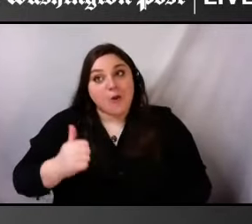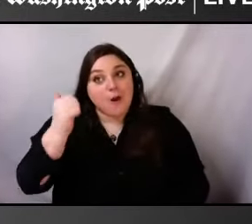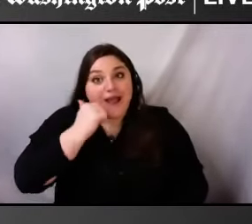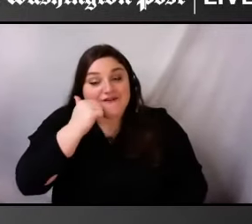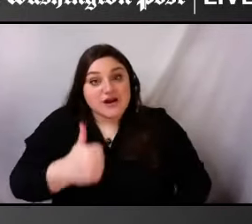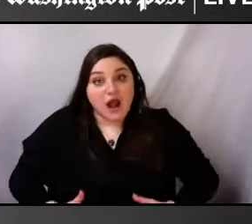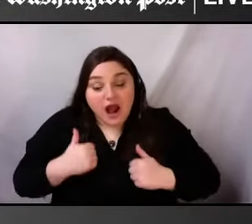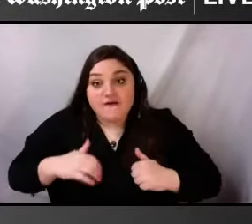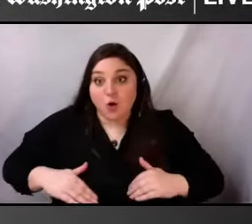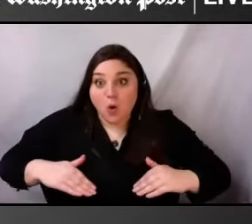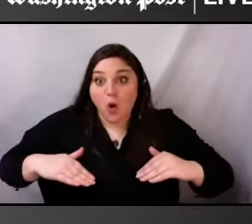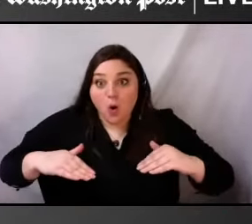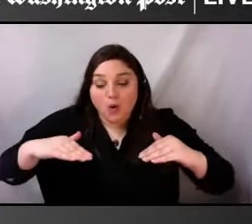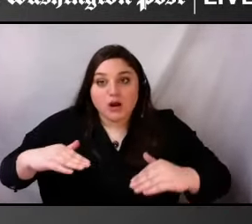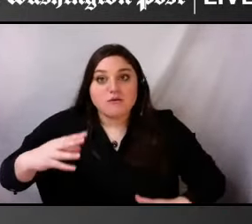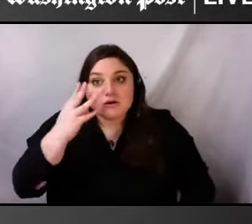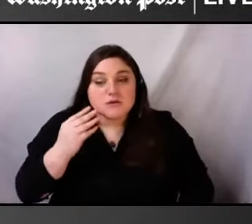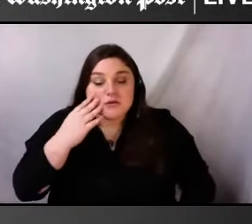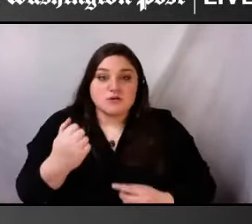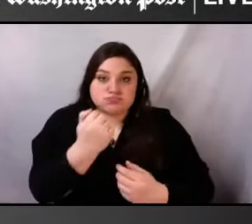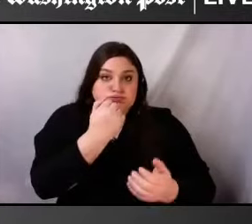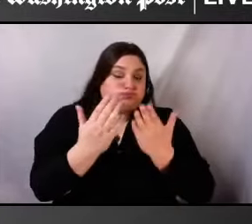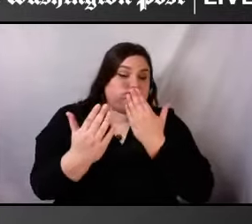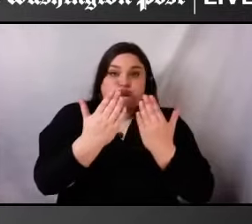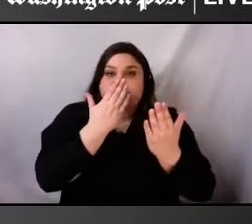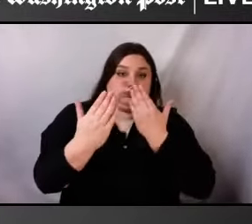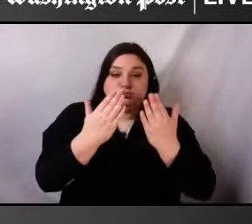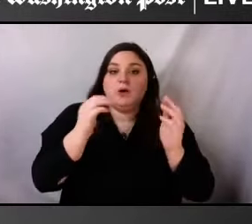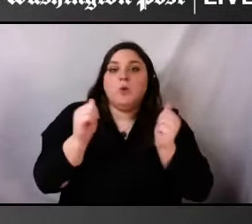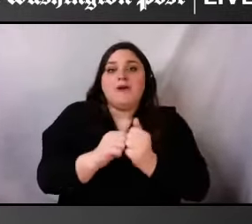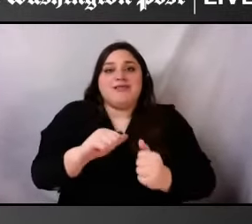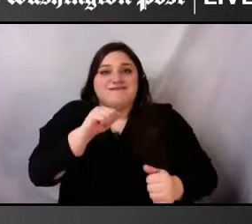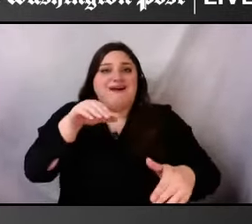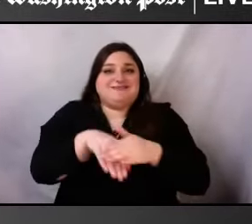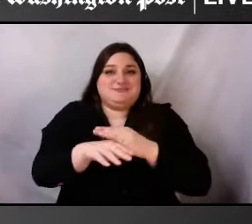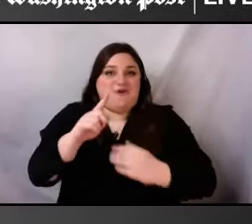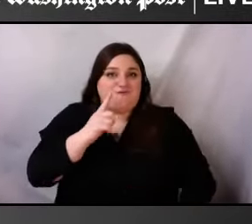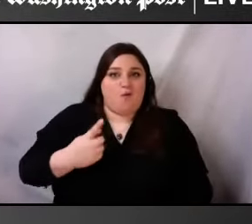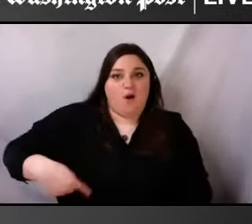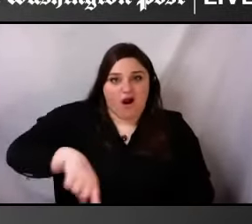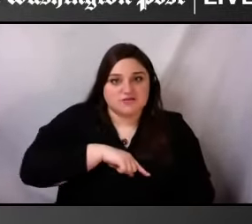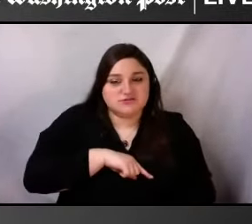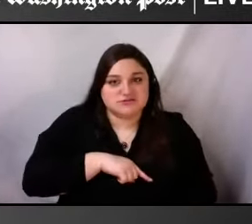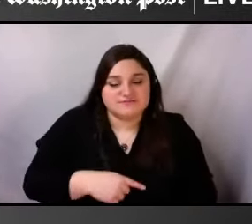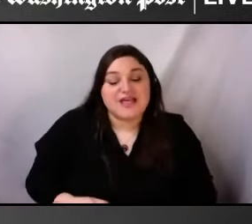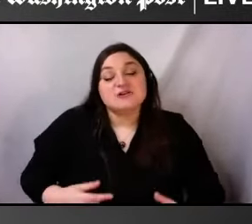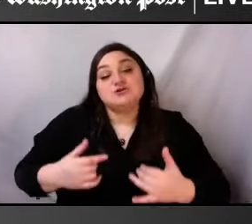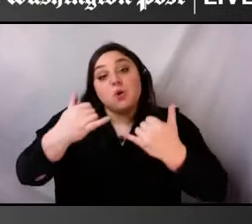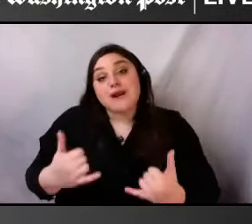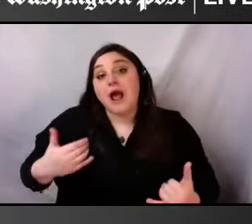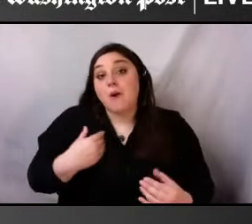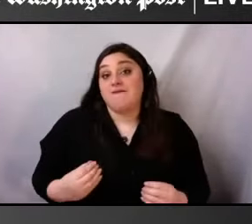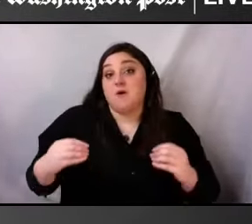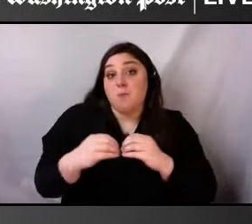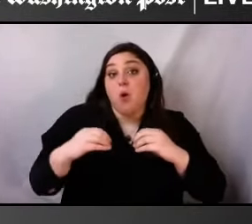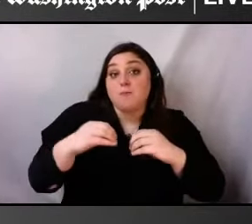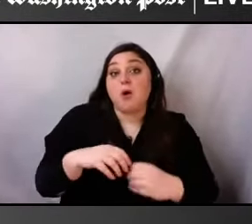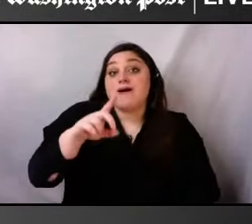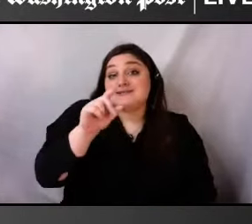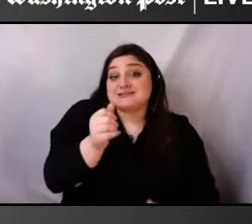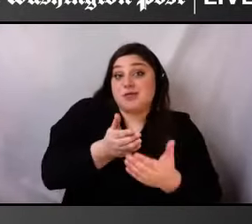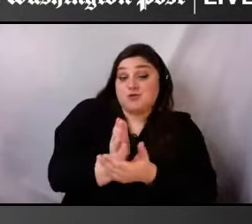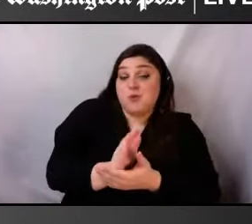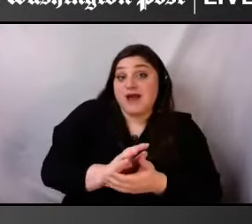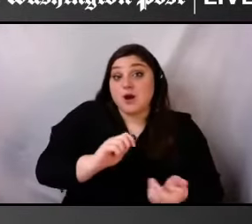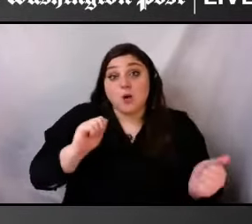the Americans with Disabilities Act and the disability rights movement, uh, there is shifting with regards to that. I